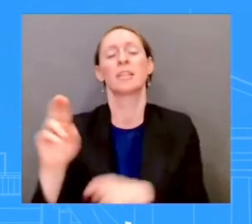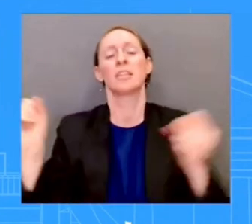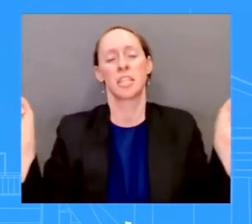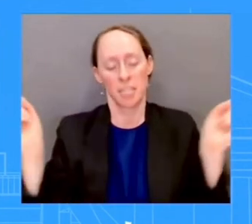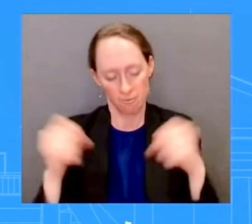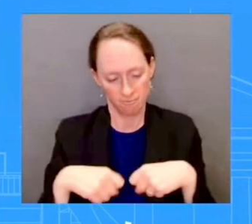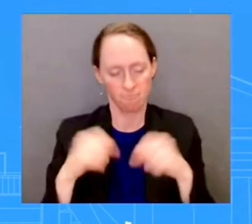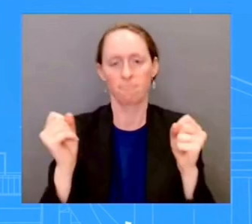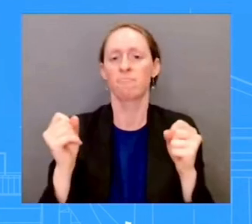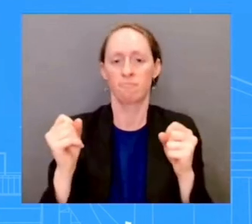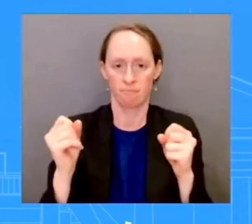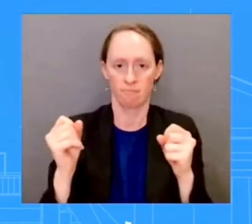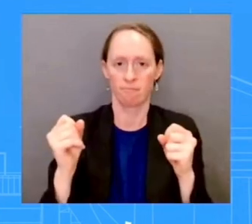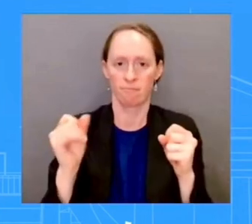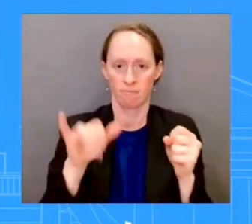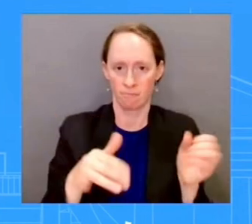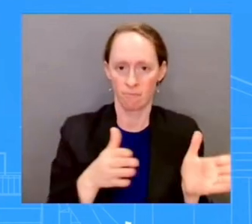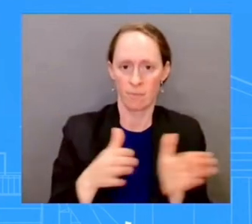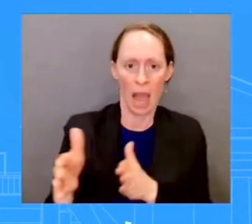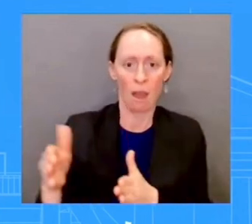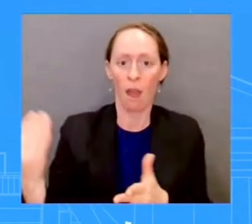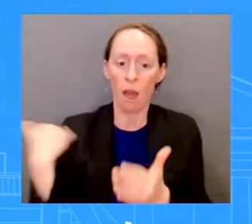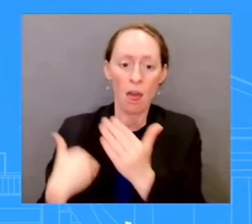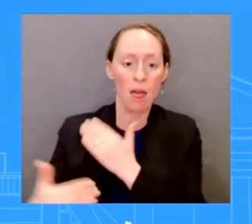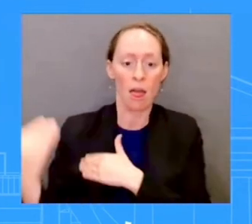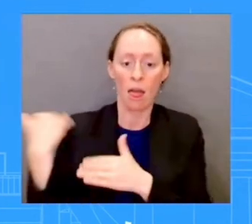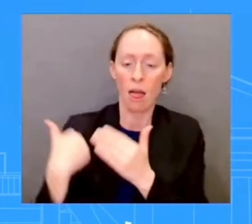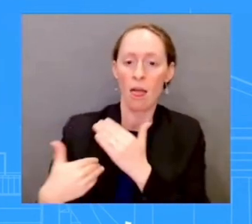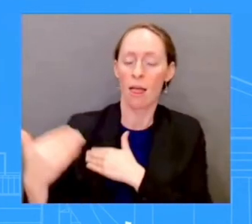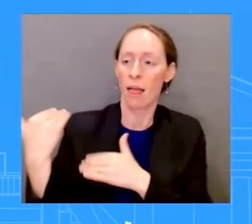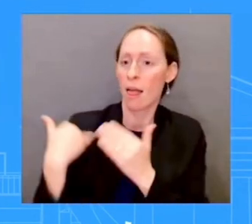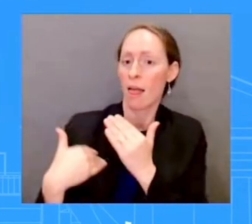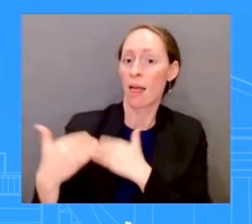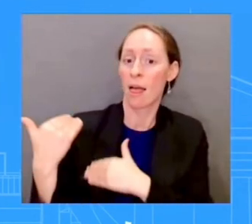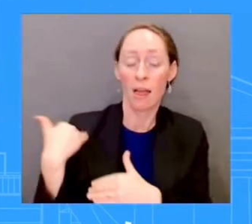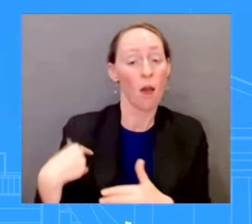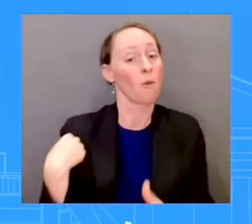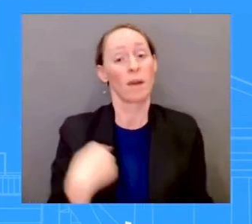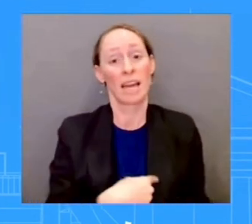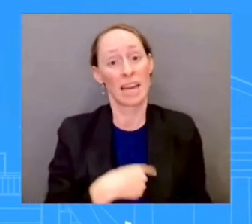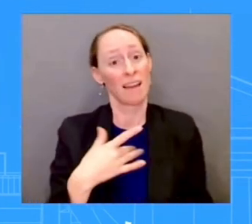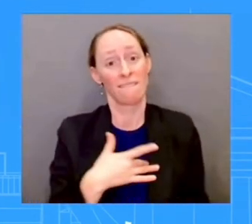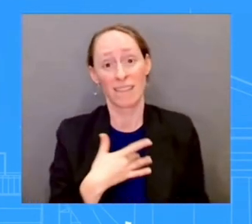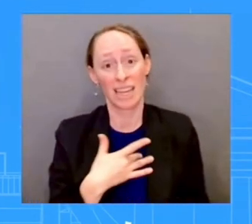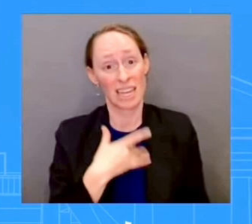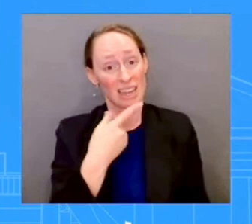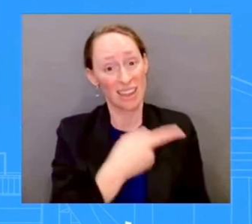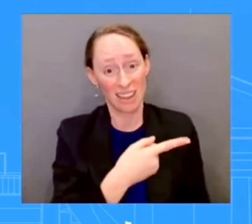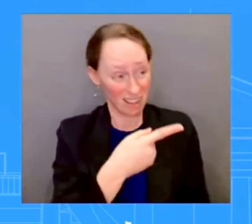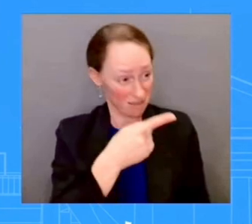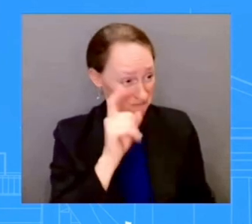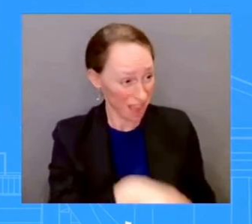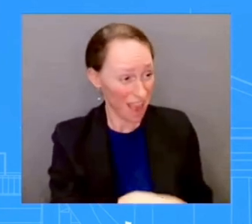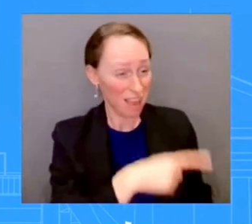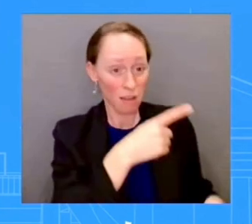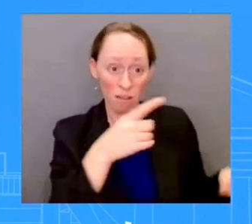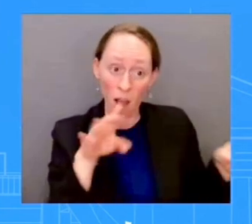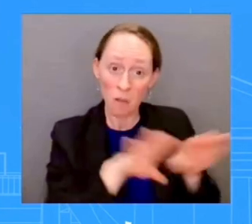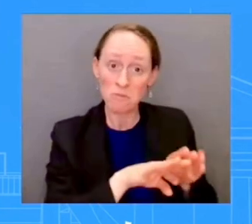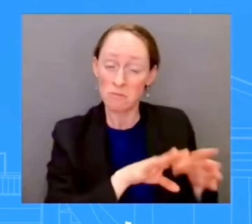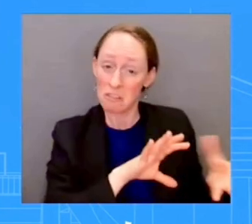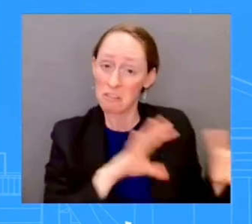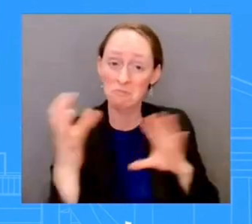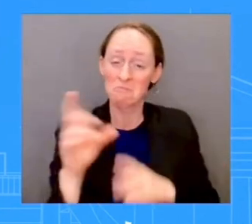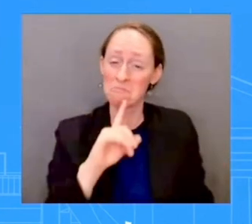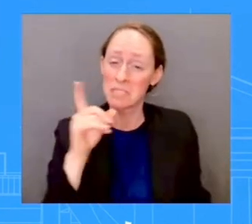question, that Congress can avoid a shutdown, right? We, they need to uphold their part of the deal, right? This is what the